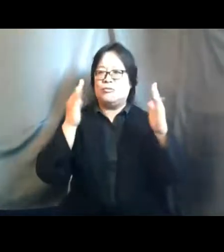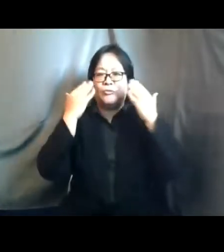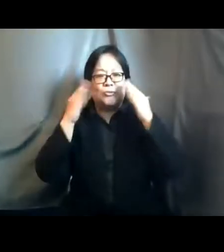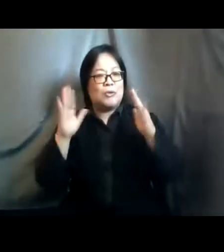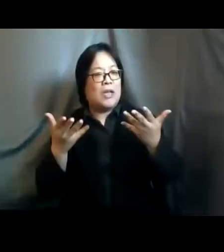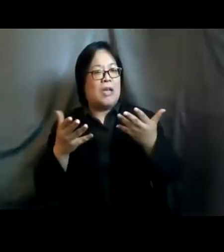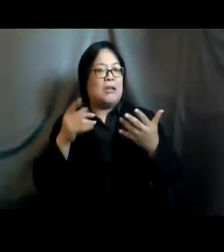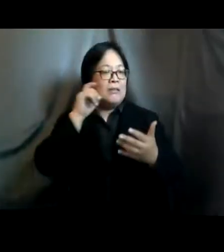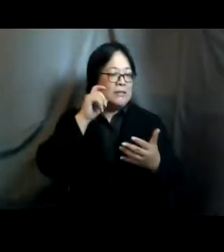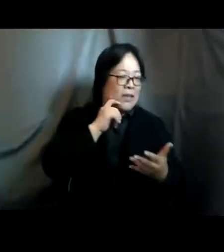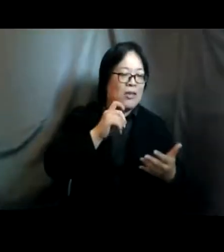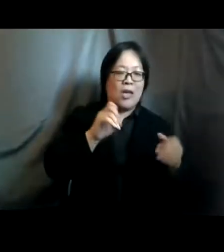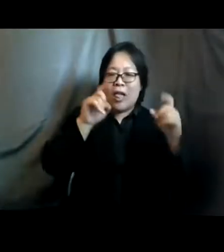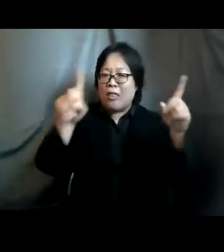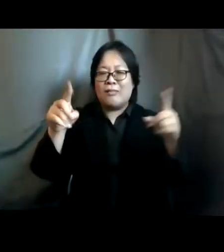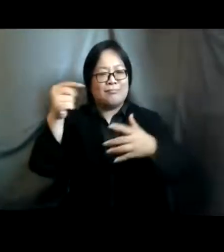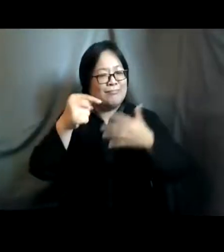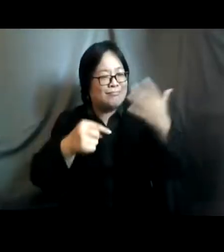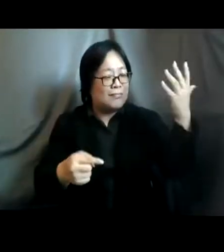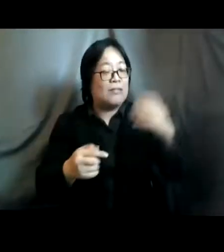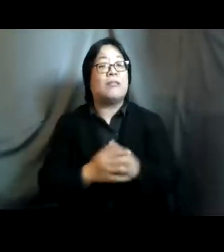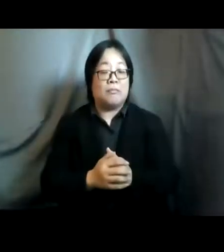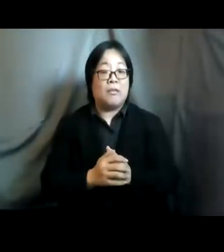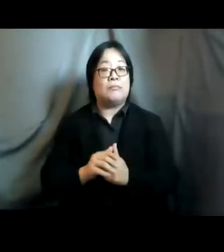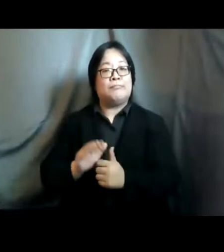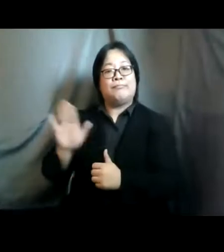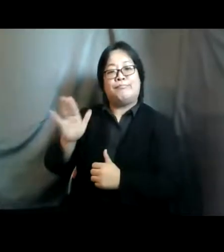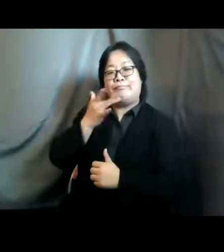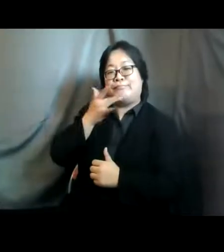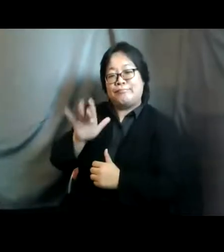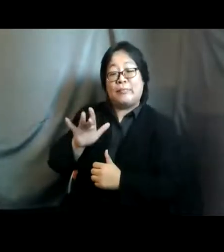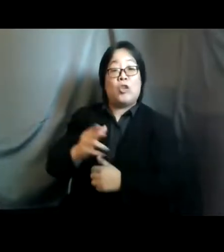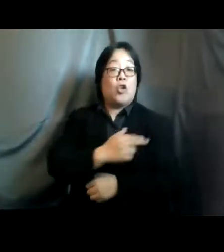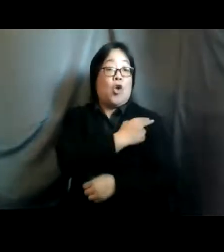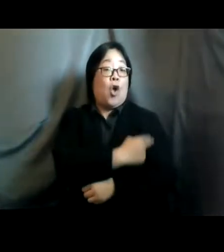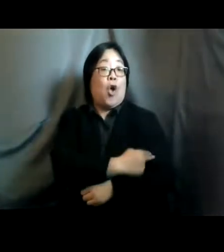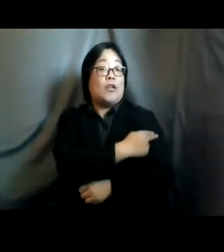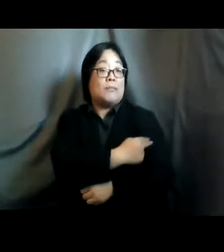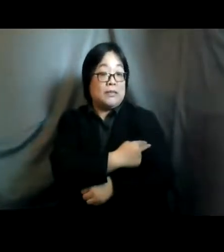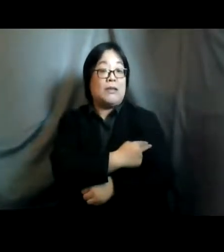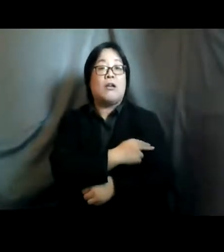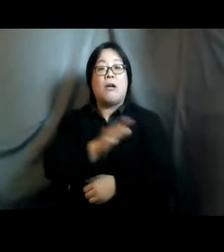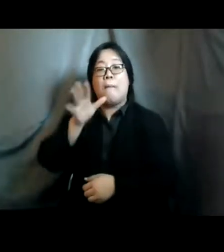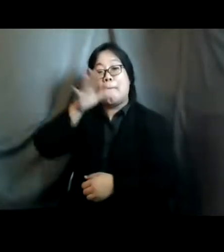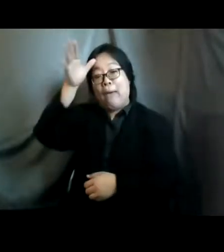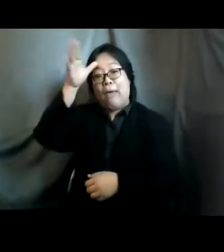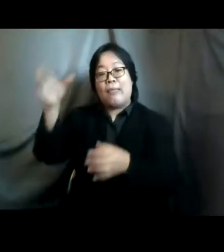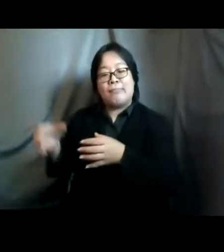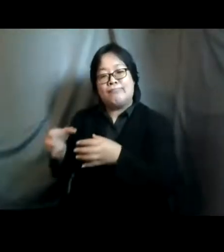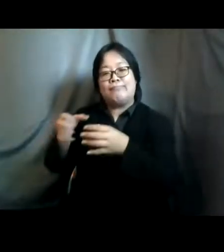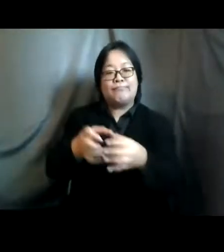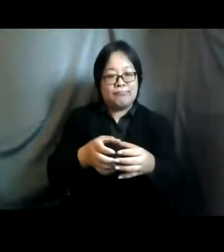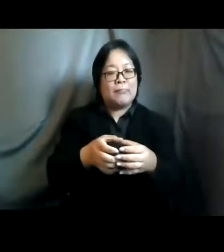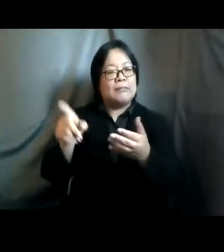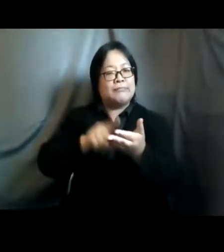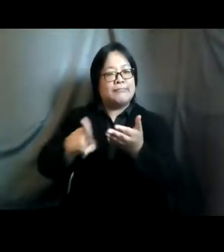sexuality education and luckily from the journal hospital with her parents she got the second trimester service